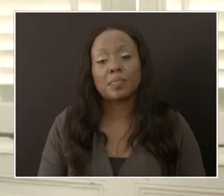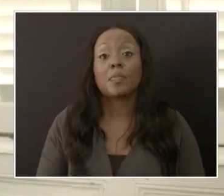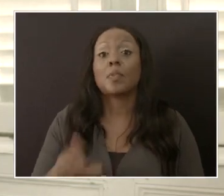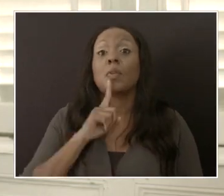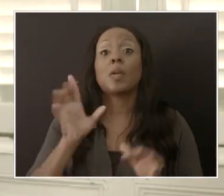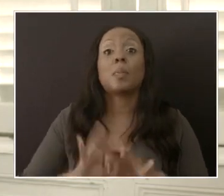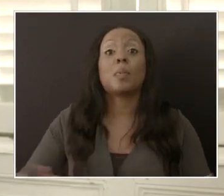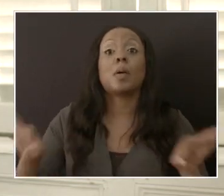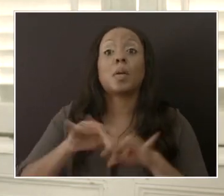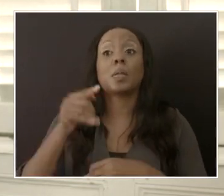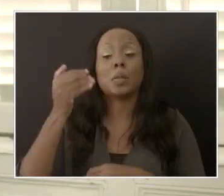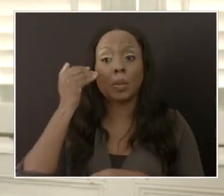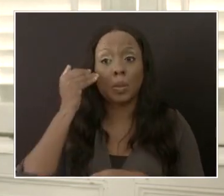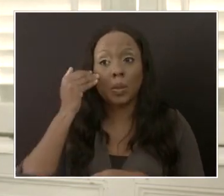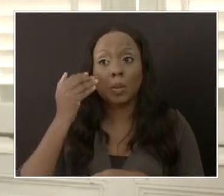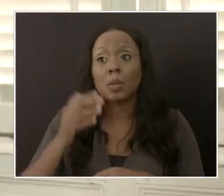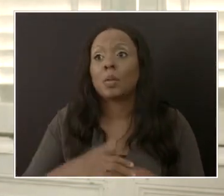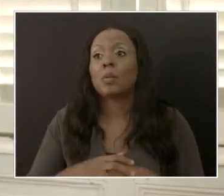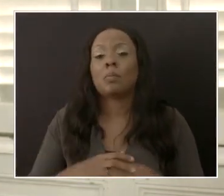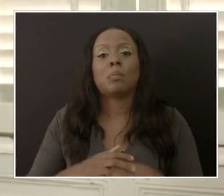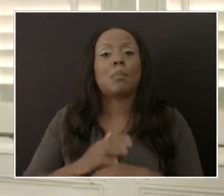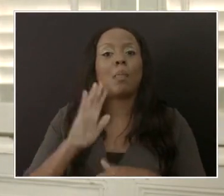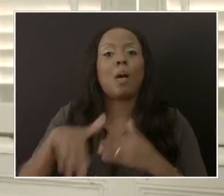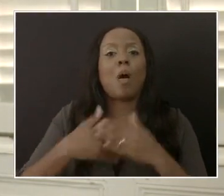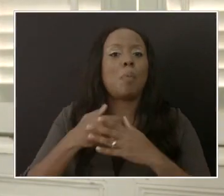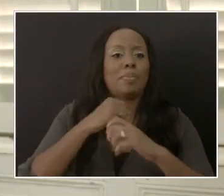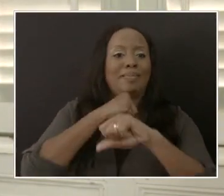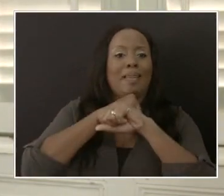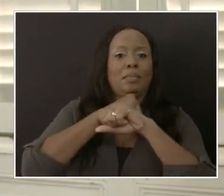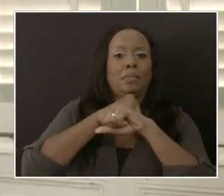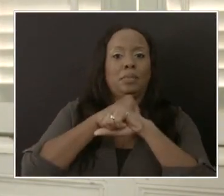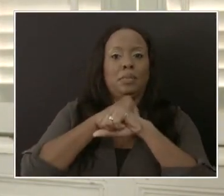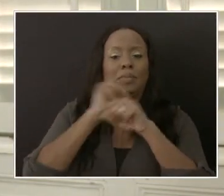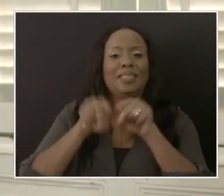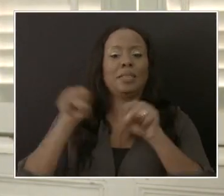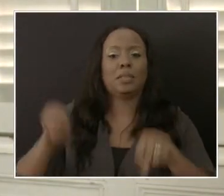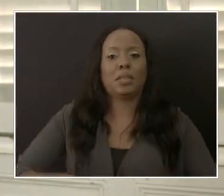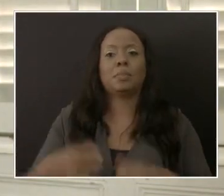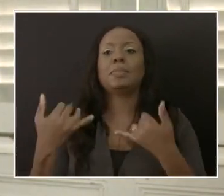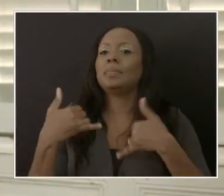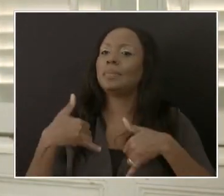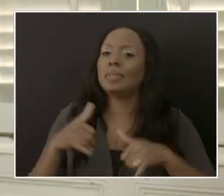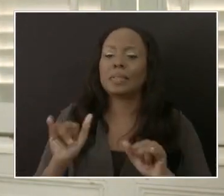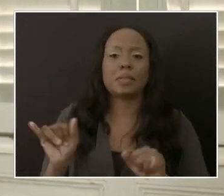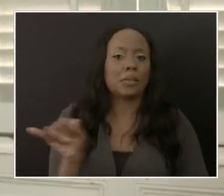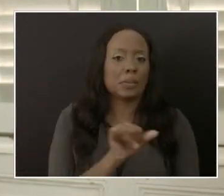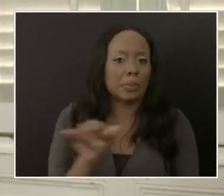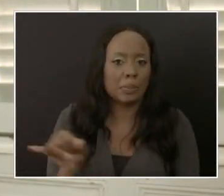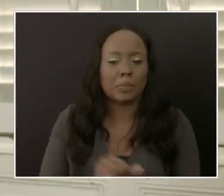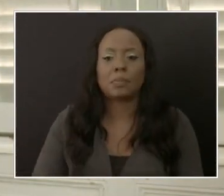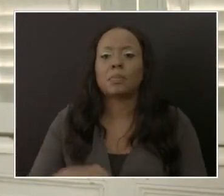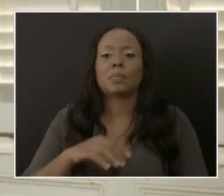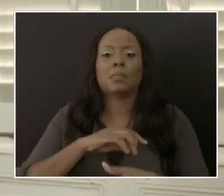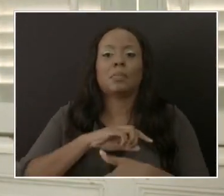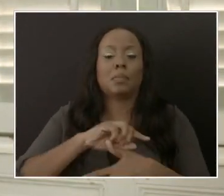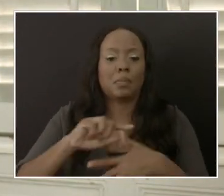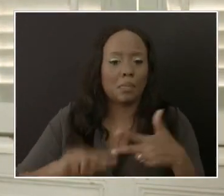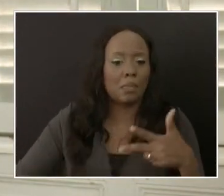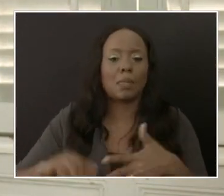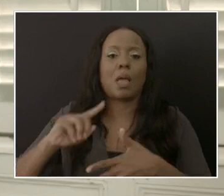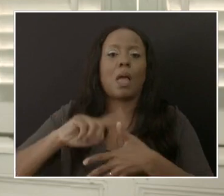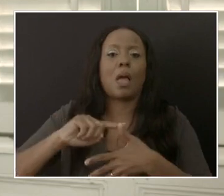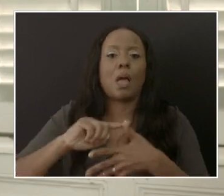the same. You have the pharmacological methods and non pharmacological methods, things like wearing your mask.